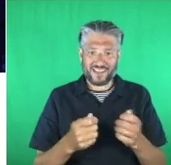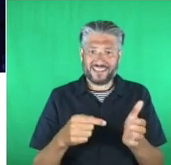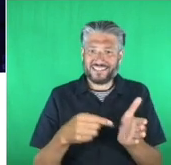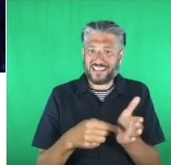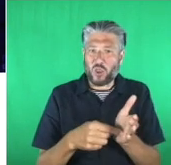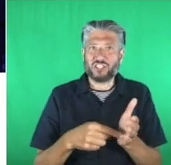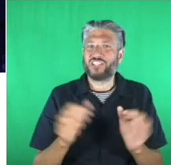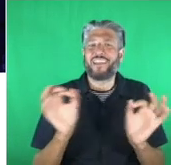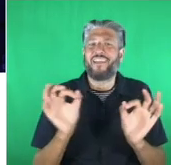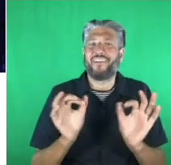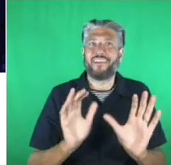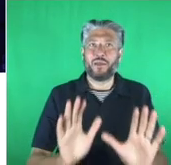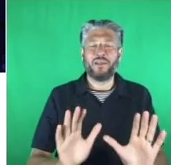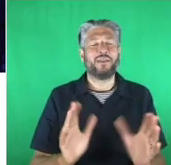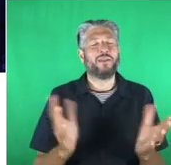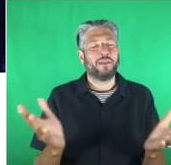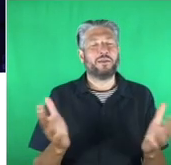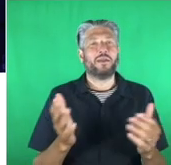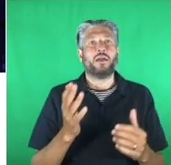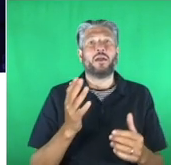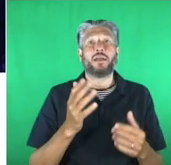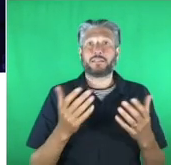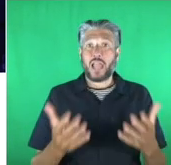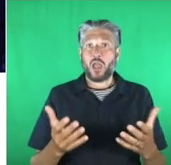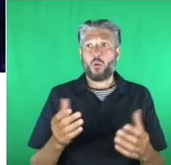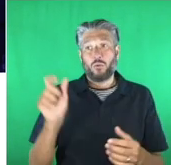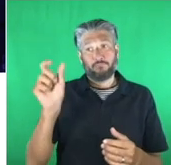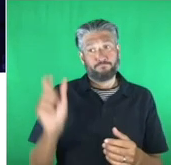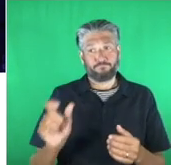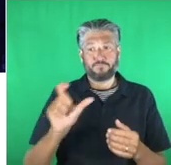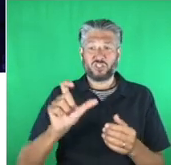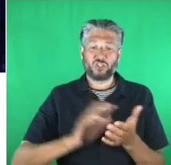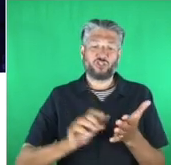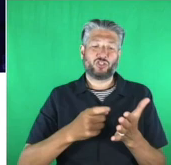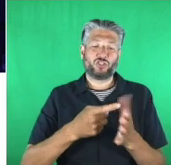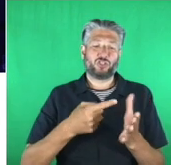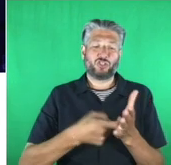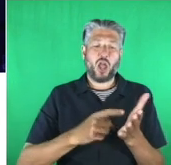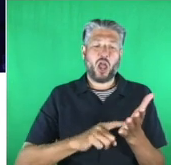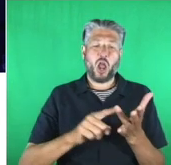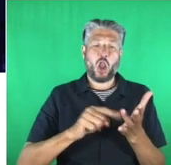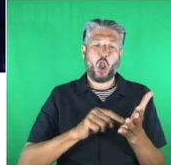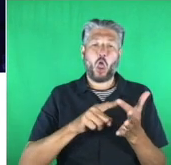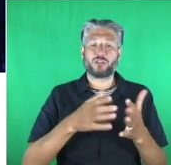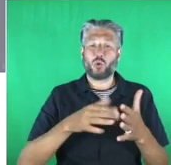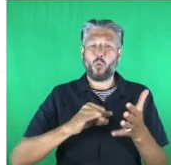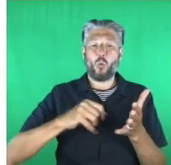finalists, we have Charlotte West from Lenovo with us right now. So over to you, Charlotte.